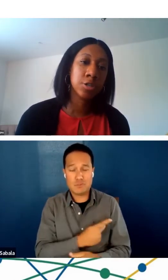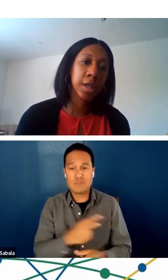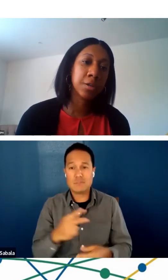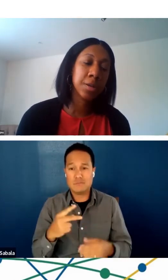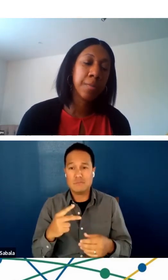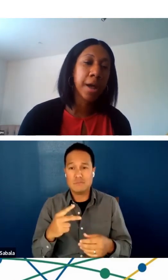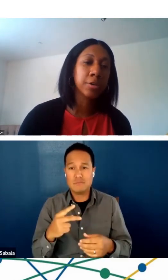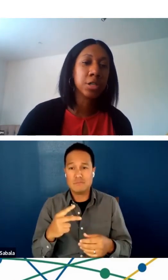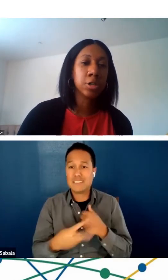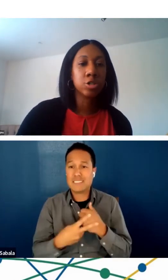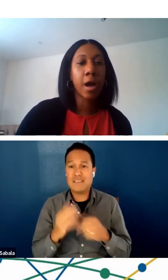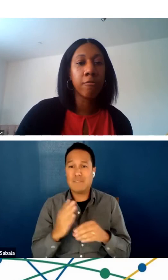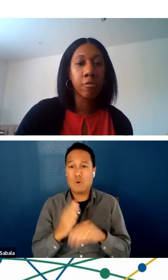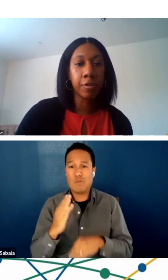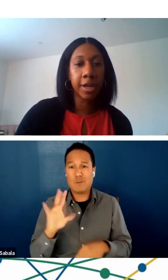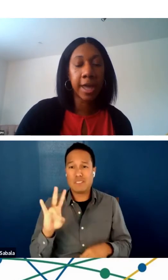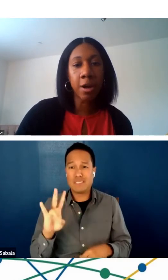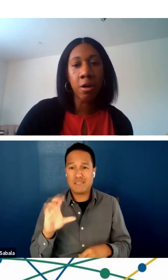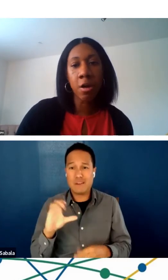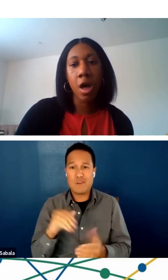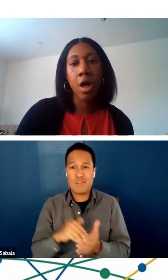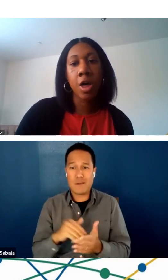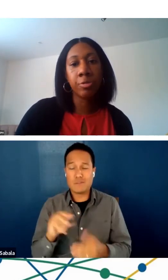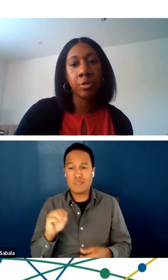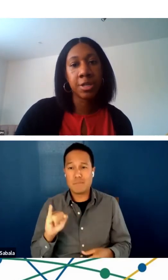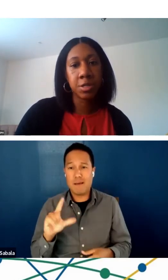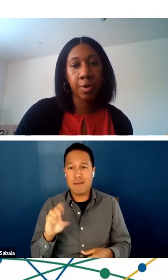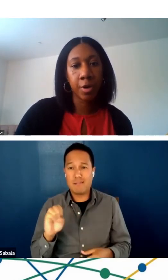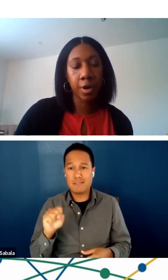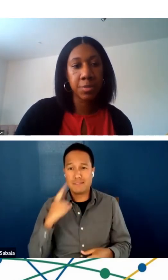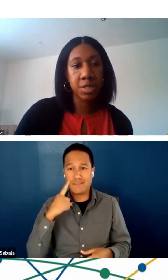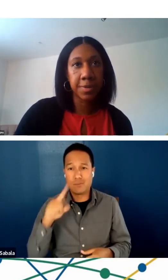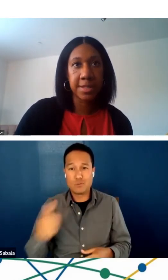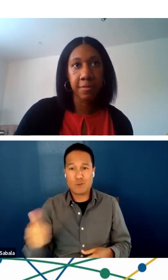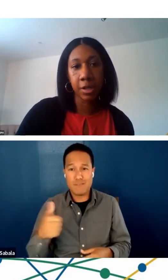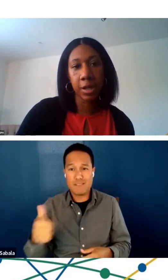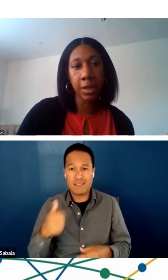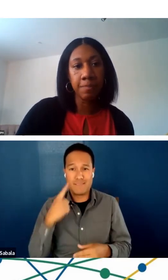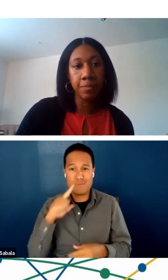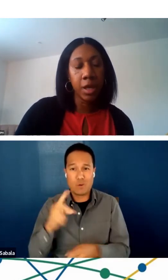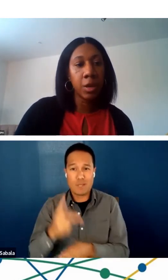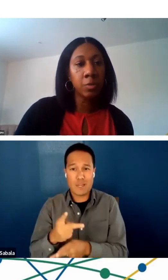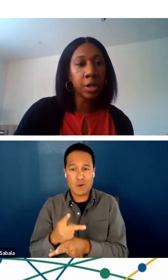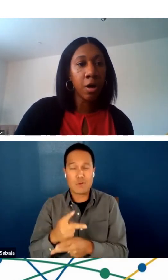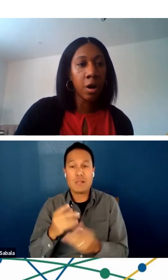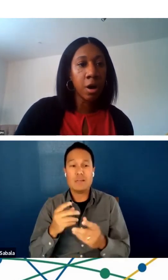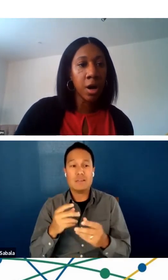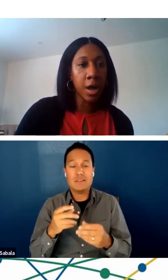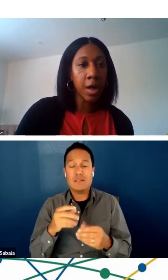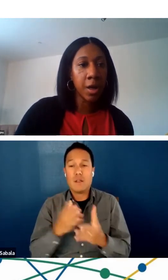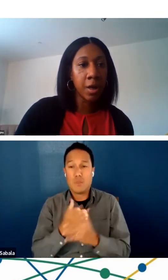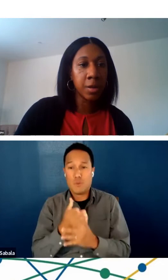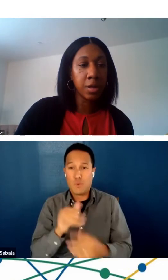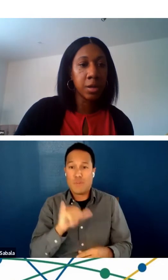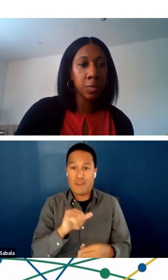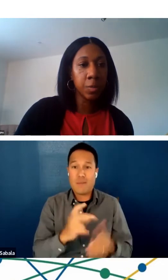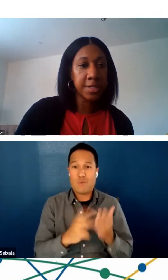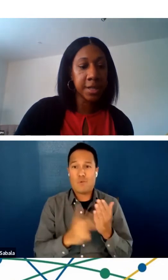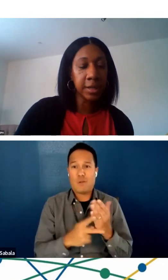700,000 miles in their travel for care through this program specifically. And we are